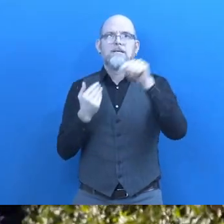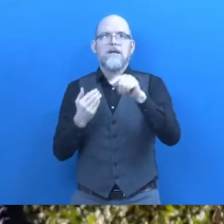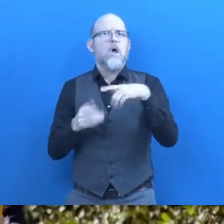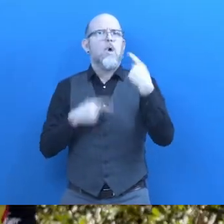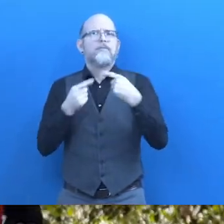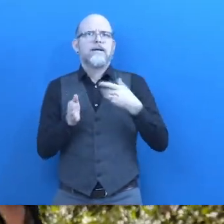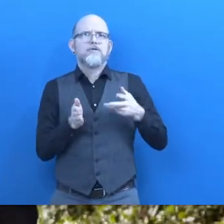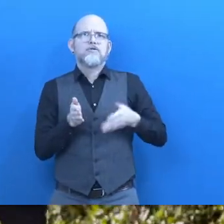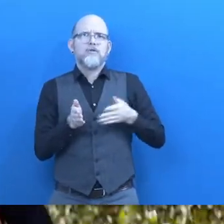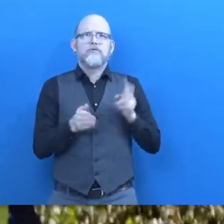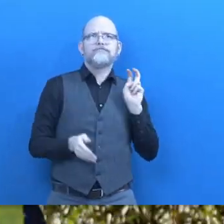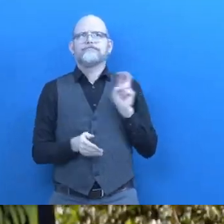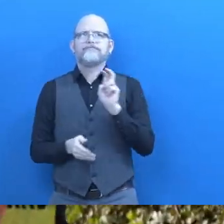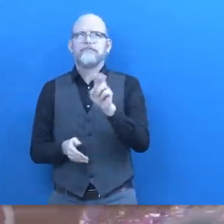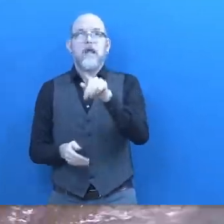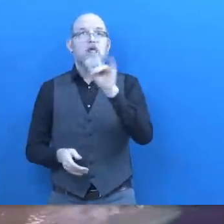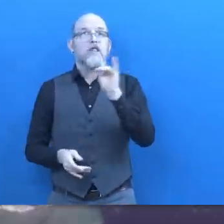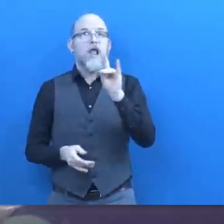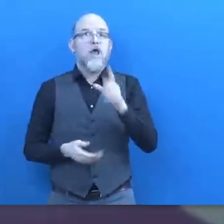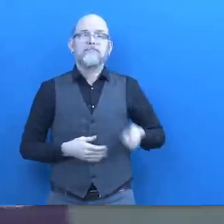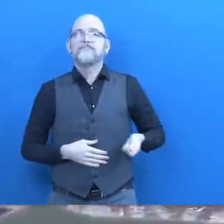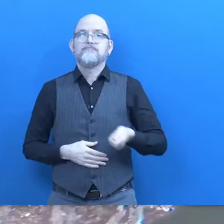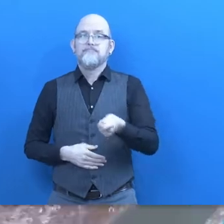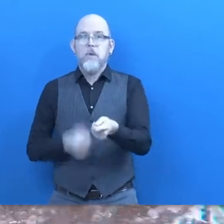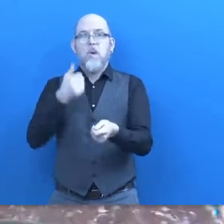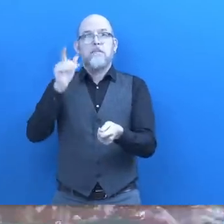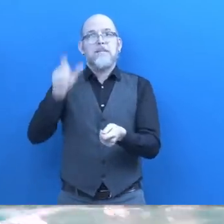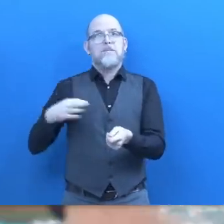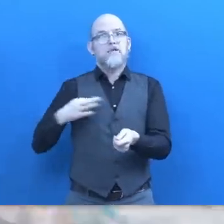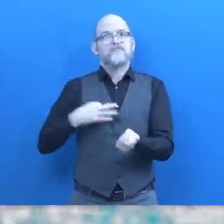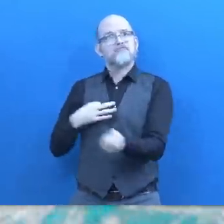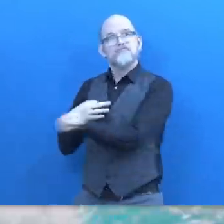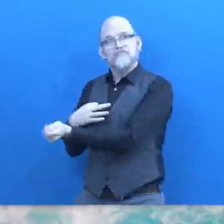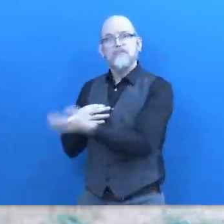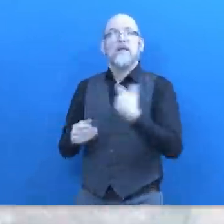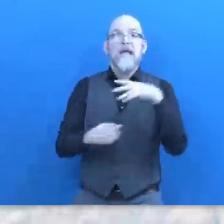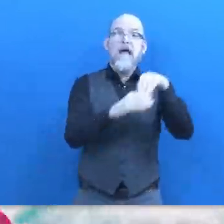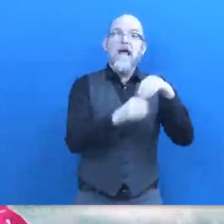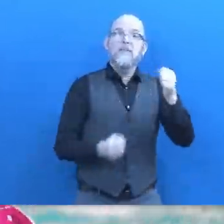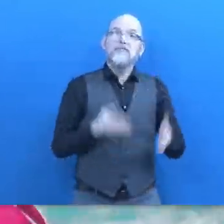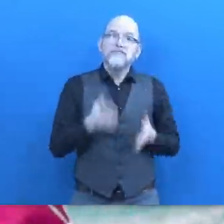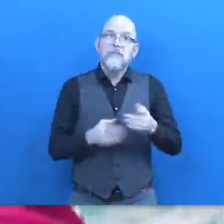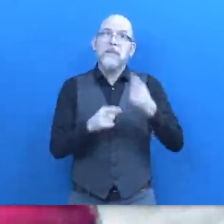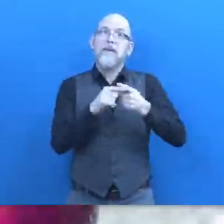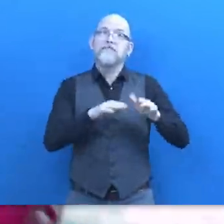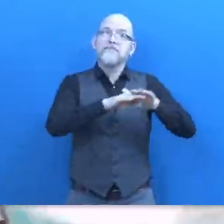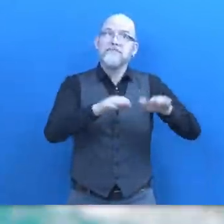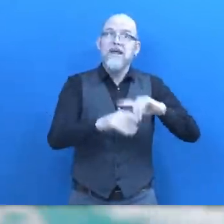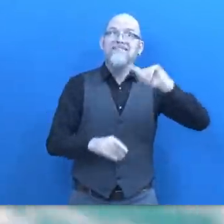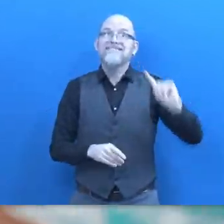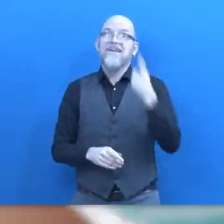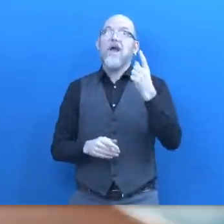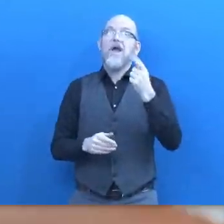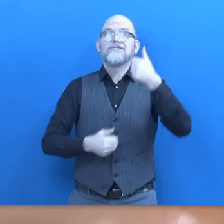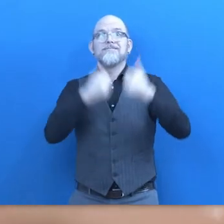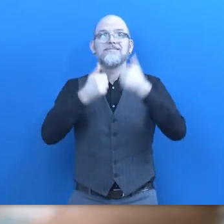and I would run with this group and do some swim workouts I did my first race in June of 2013